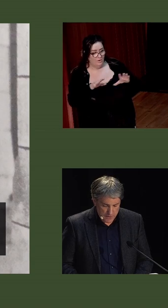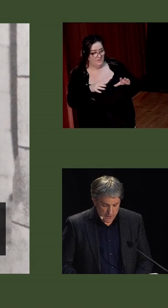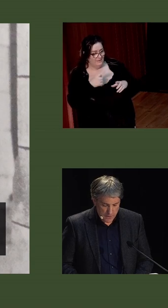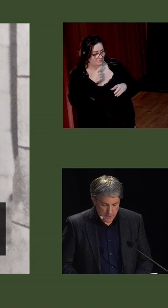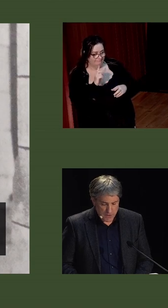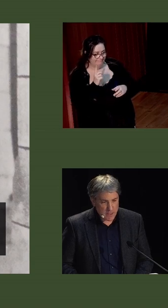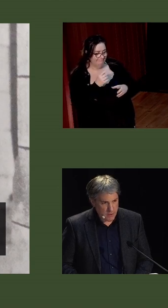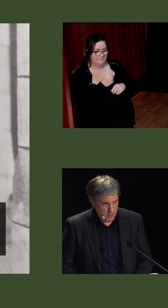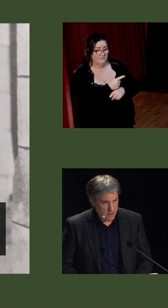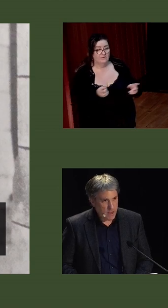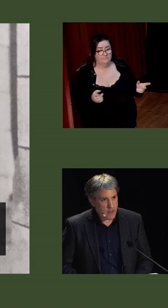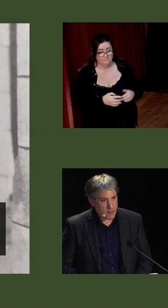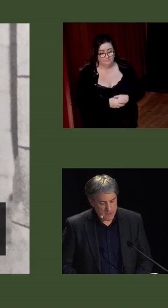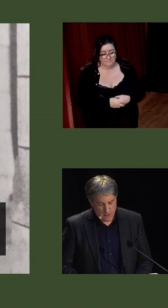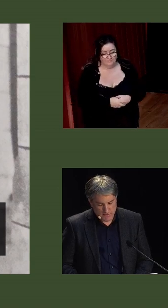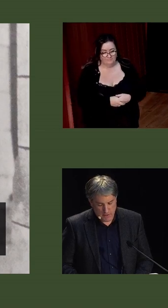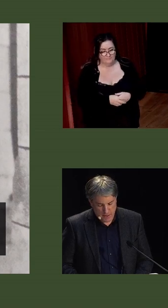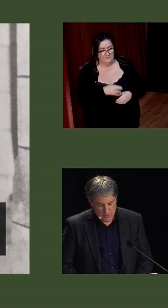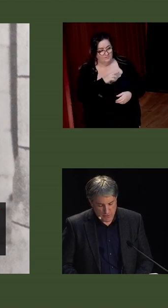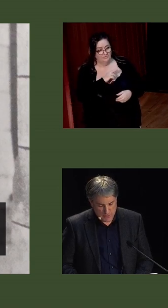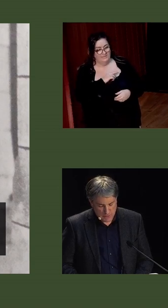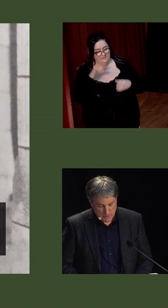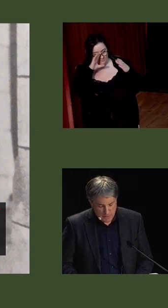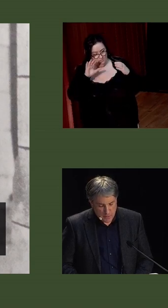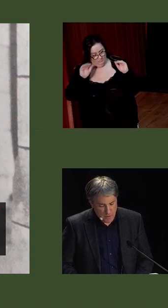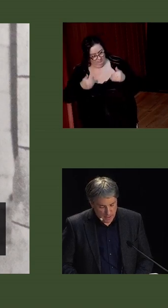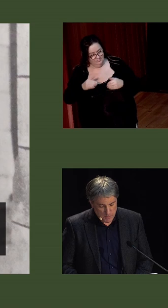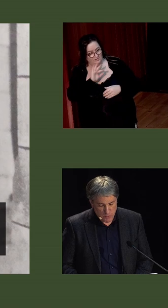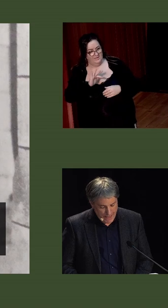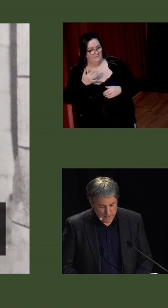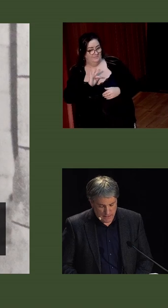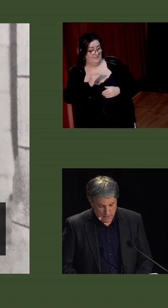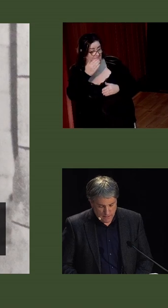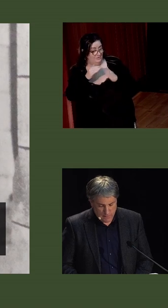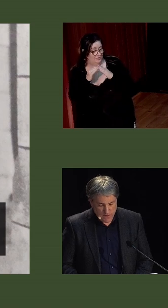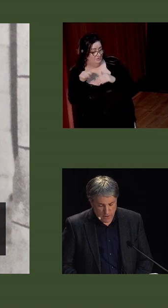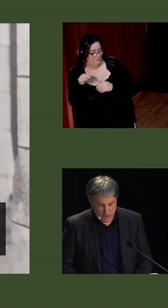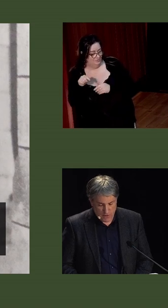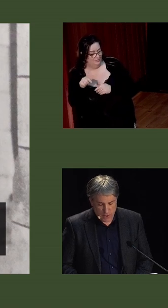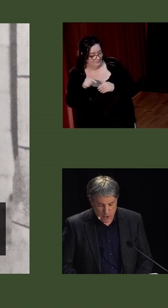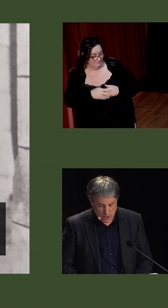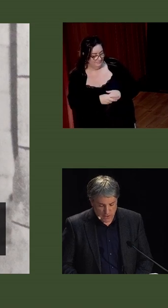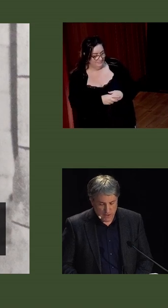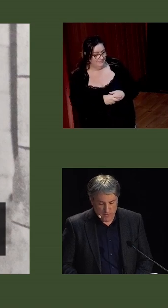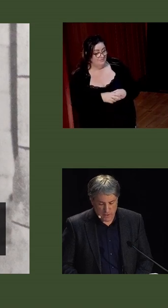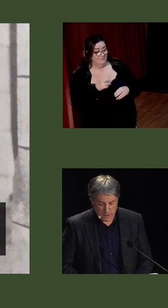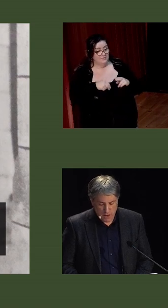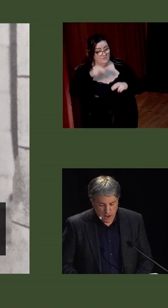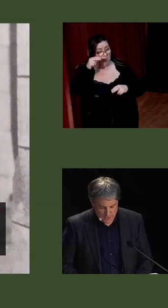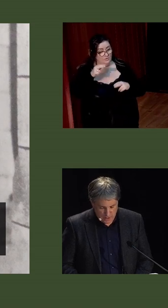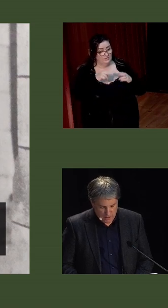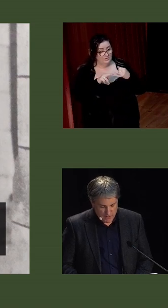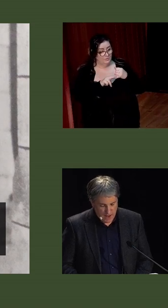In this, there was clearly an element of self-interest. The unpalatable reality of a northern unionist